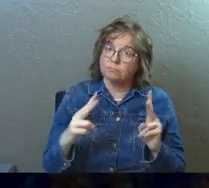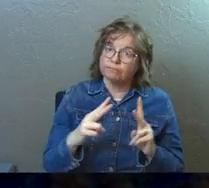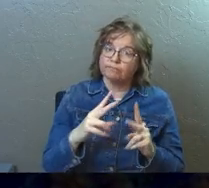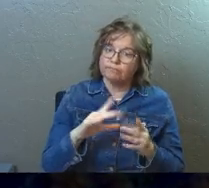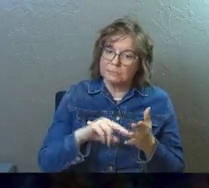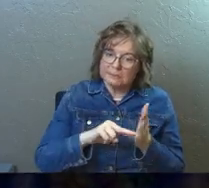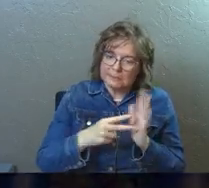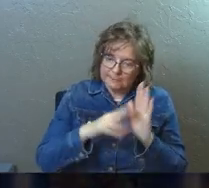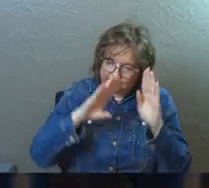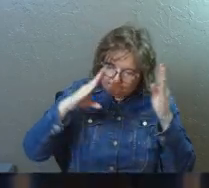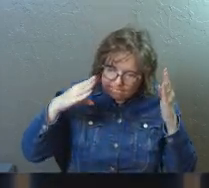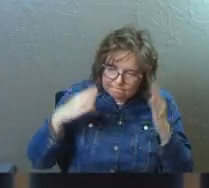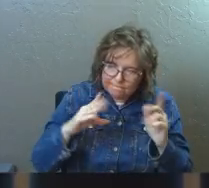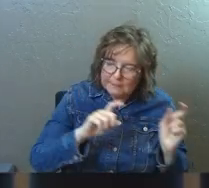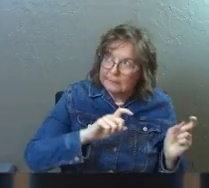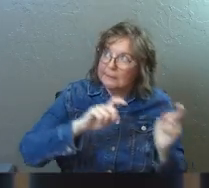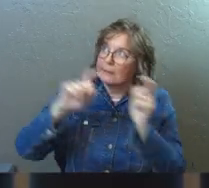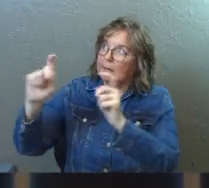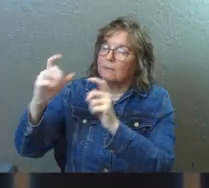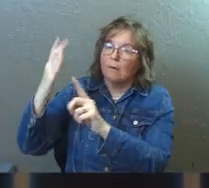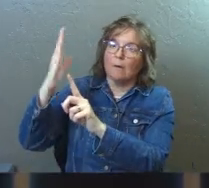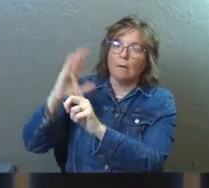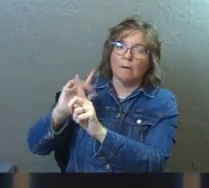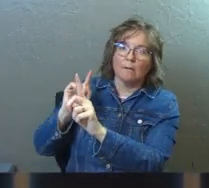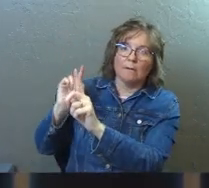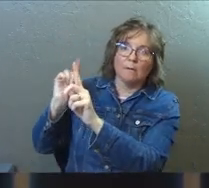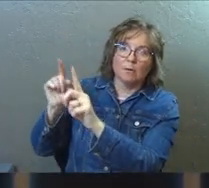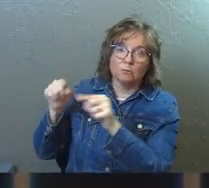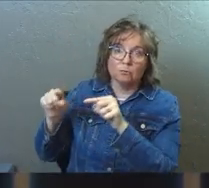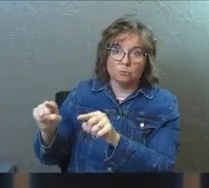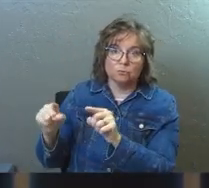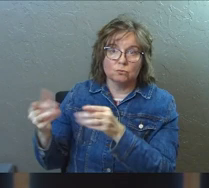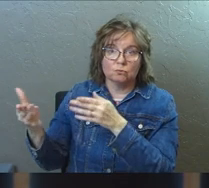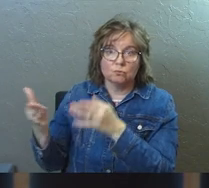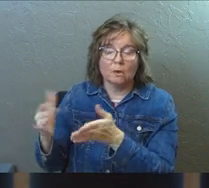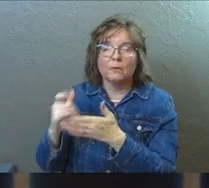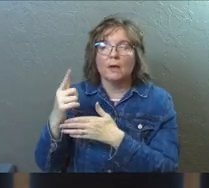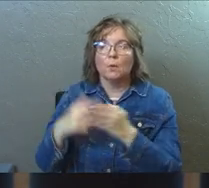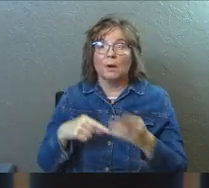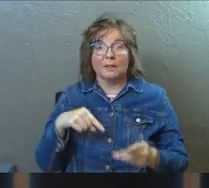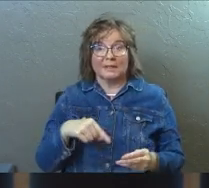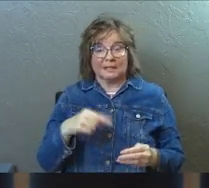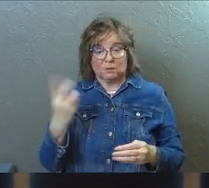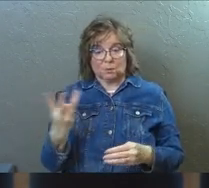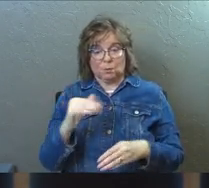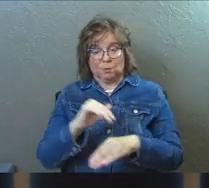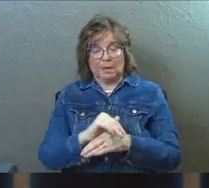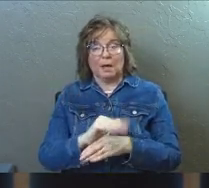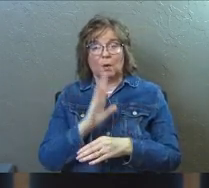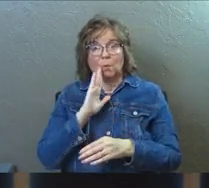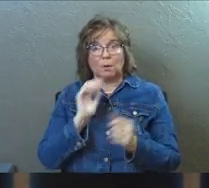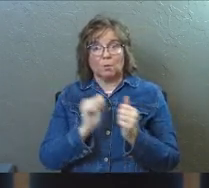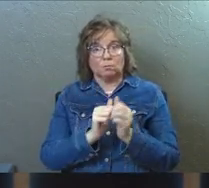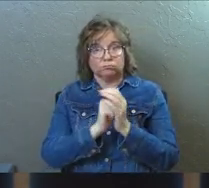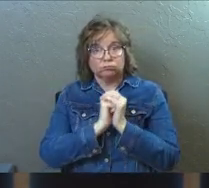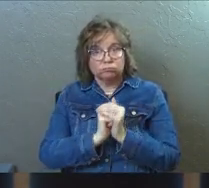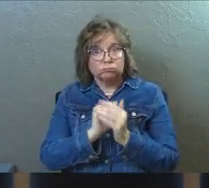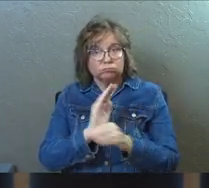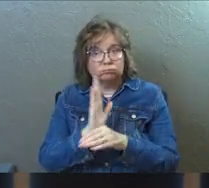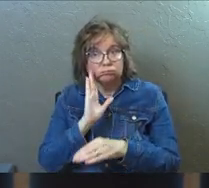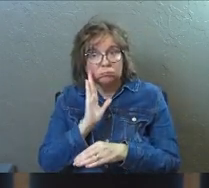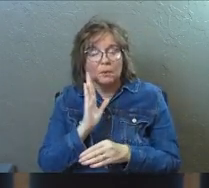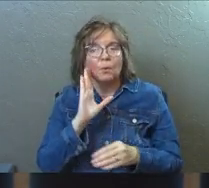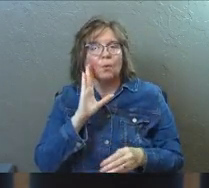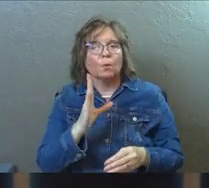very intentional, they were giving their gifts to God during that service, that's what this coming Wednesday night is going to be with our worship night,